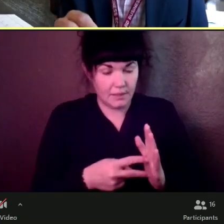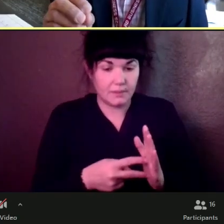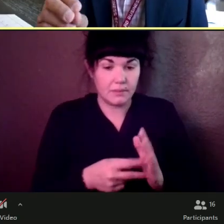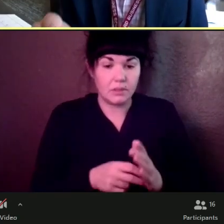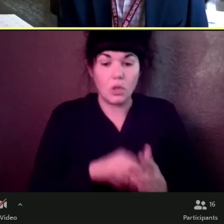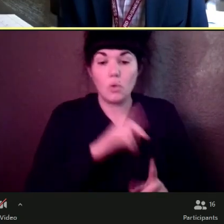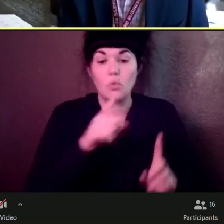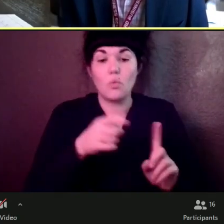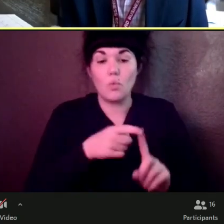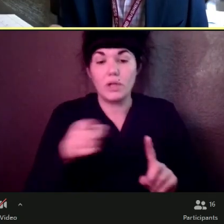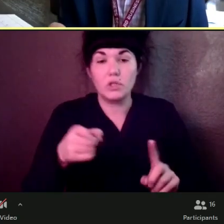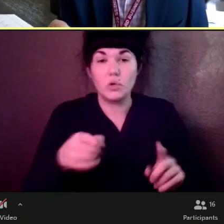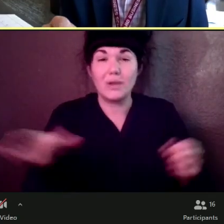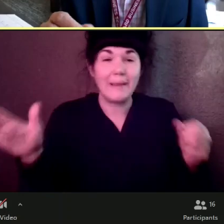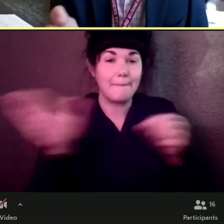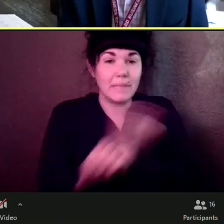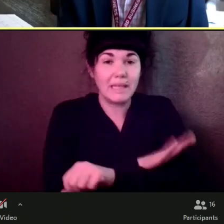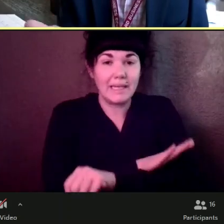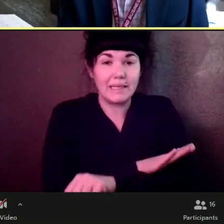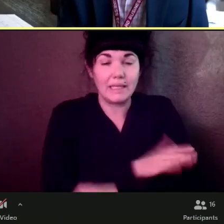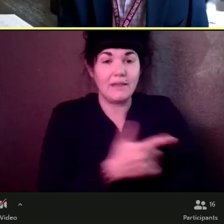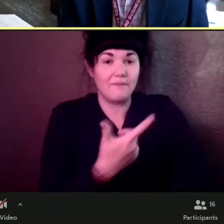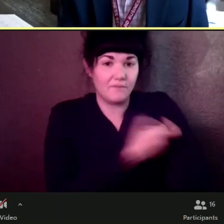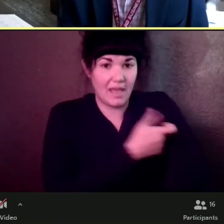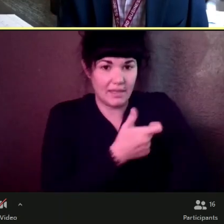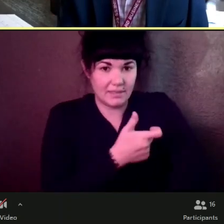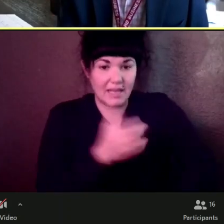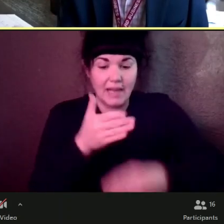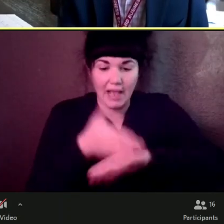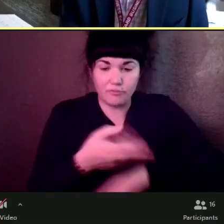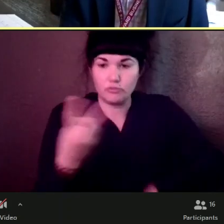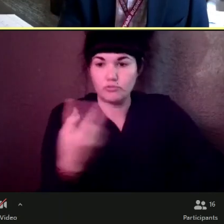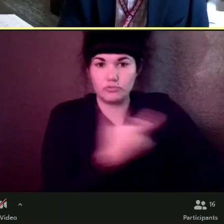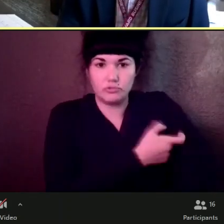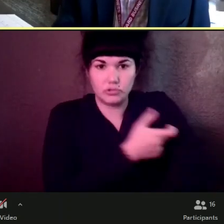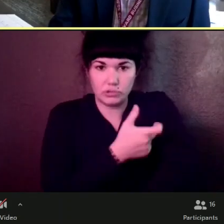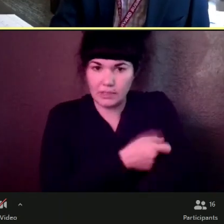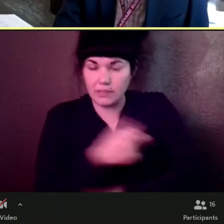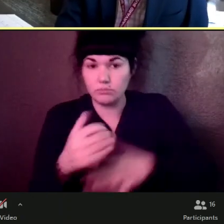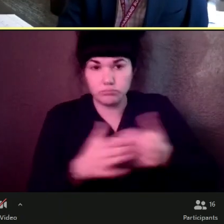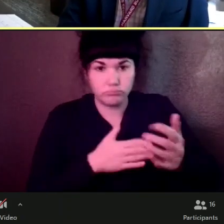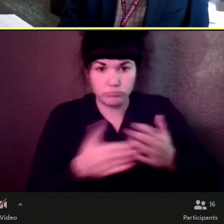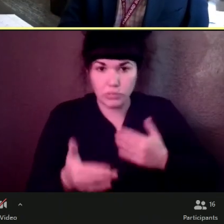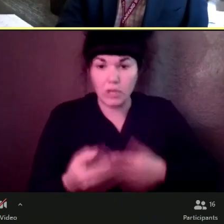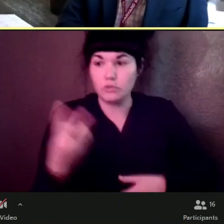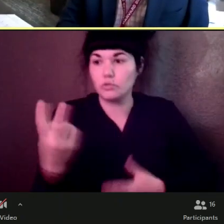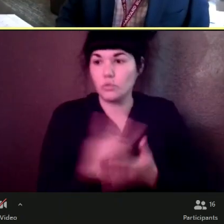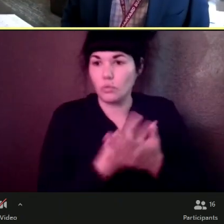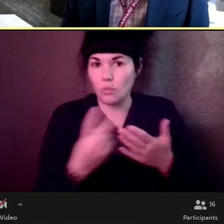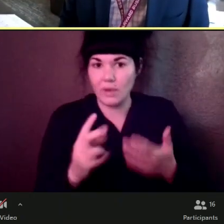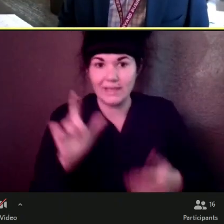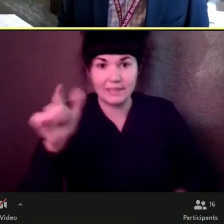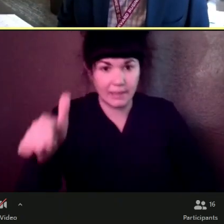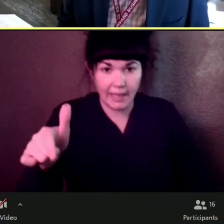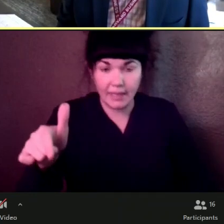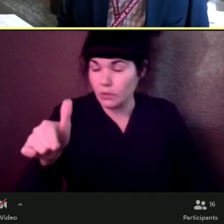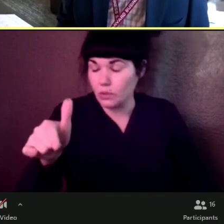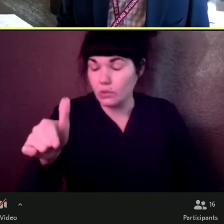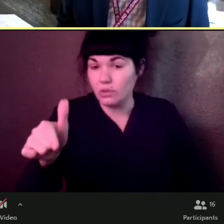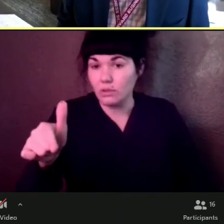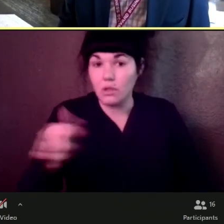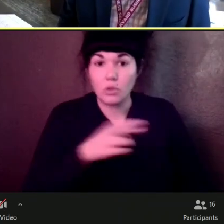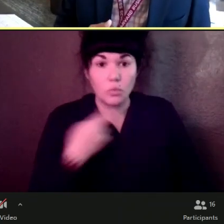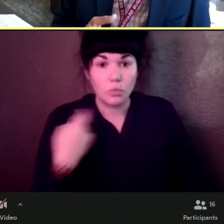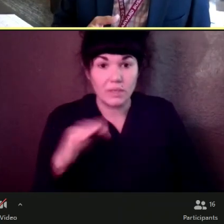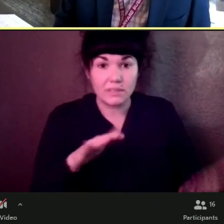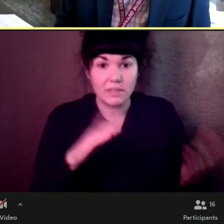have your two doses, two weeks have passed by the risk of being hospitalized or dying from it are minimal. And we're still seeing that. And we're, we're very excited